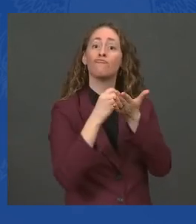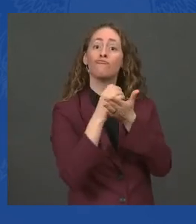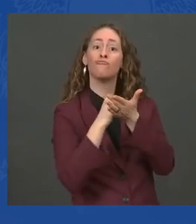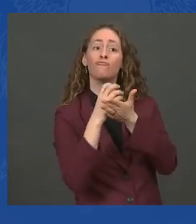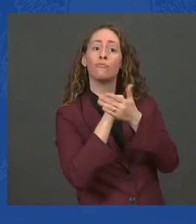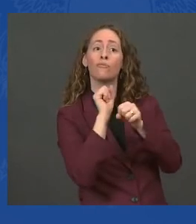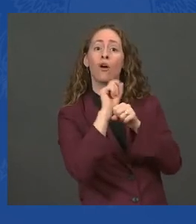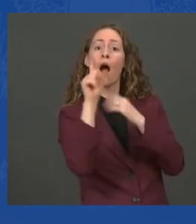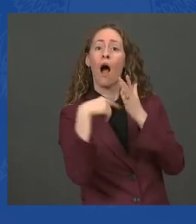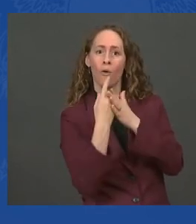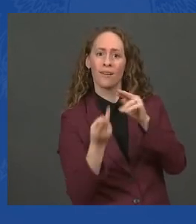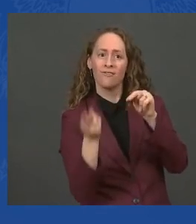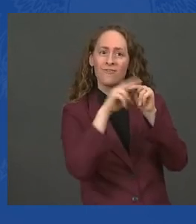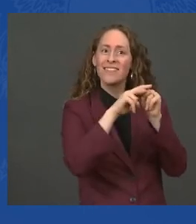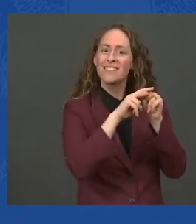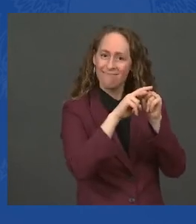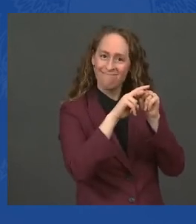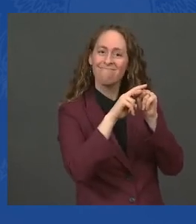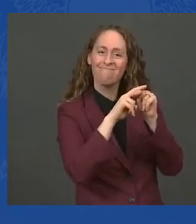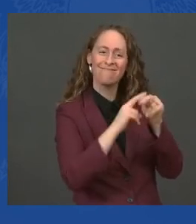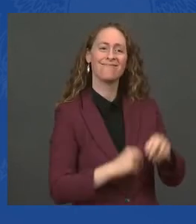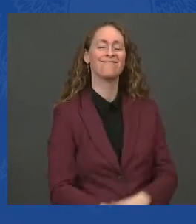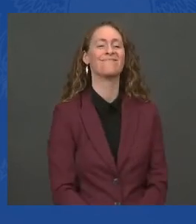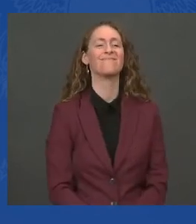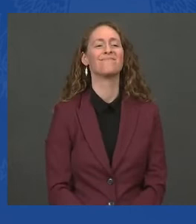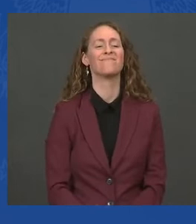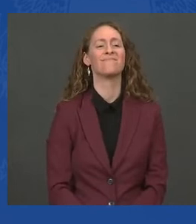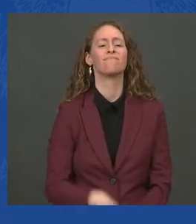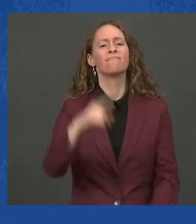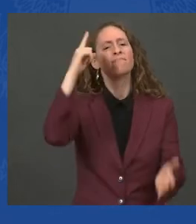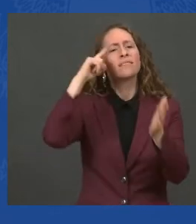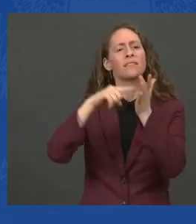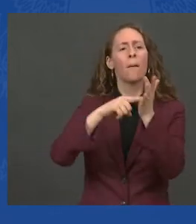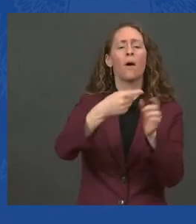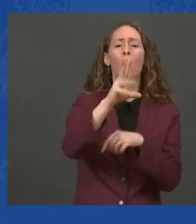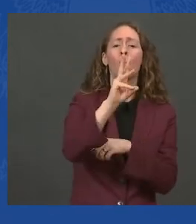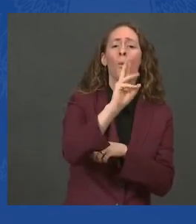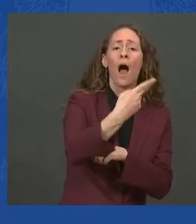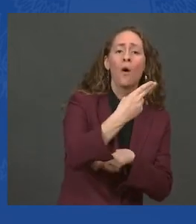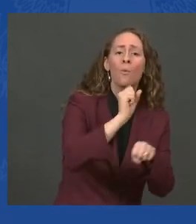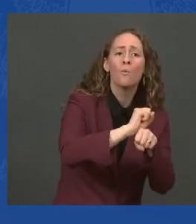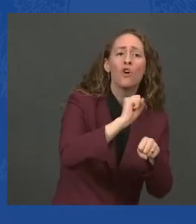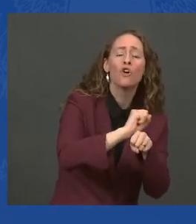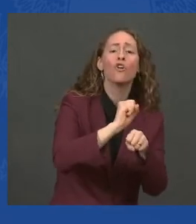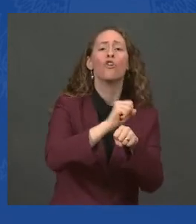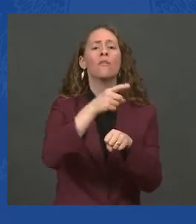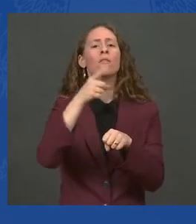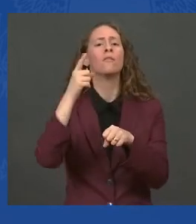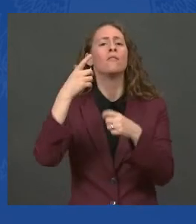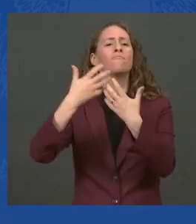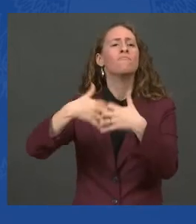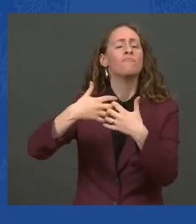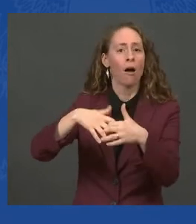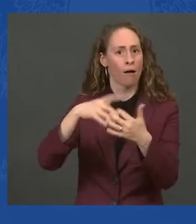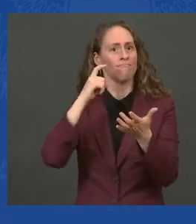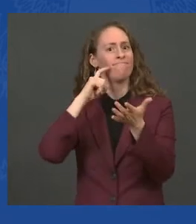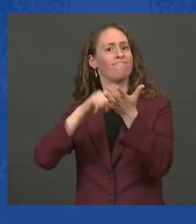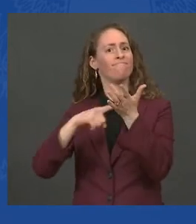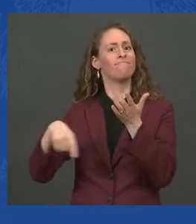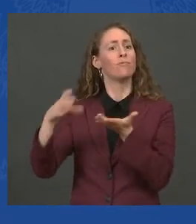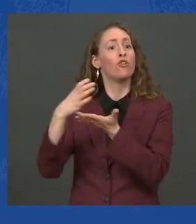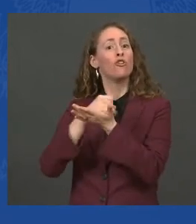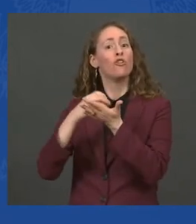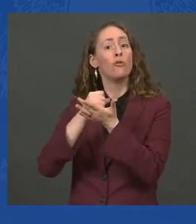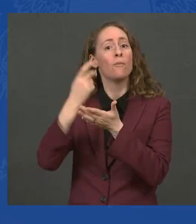approximately 10 percent this year. Workers in hotels and restaurants have seen their wages go up 13 percent this year. And